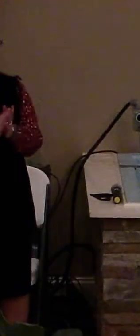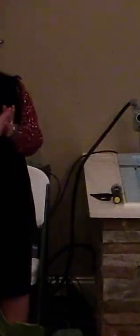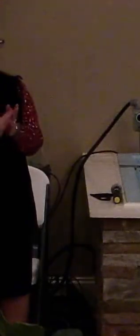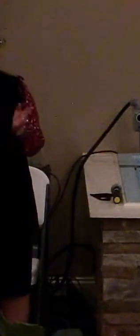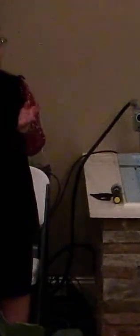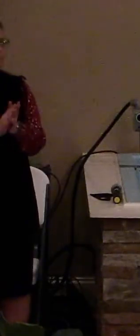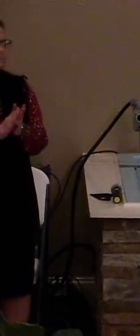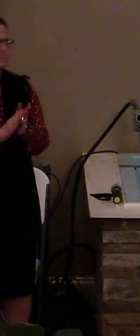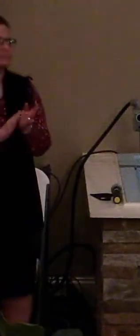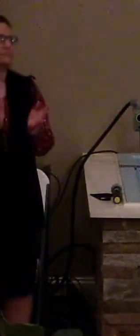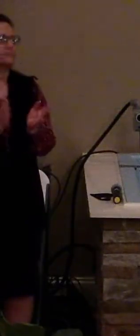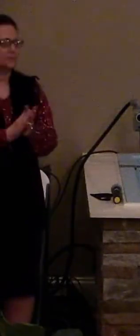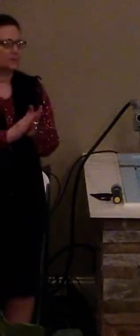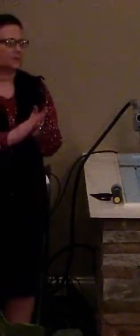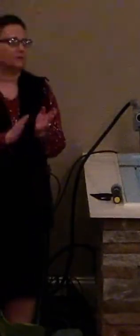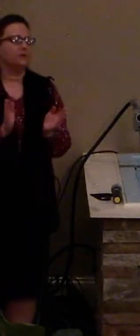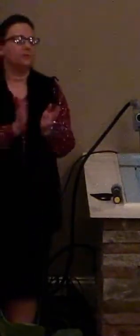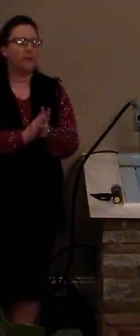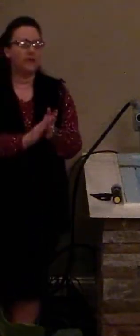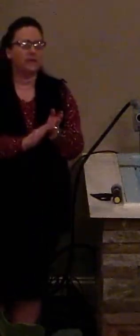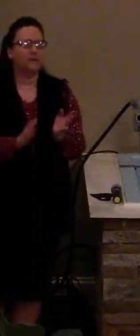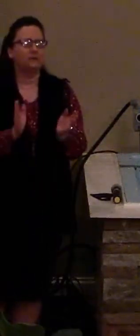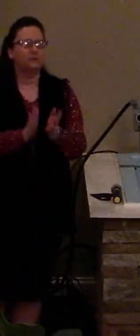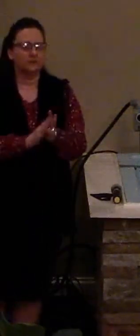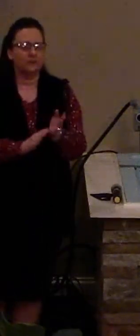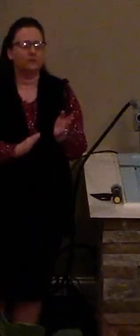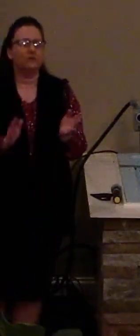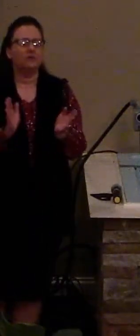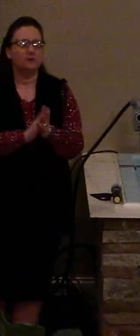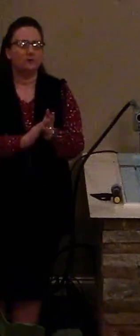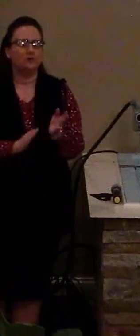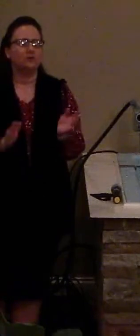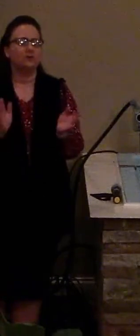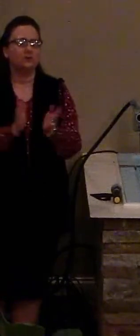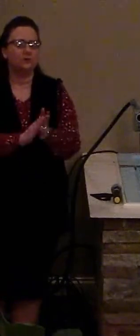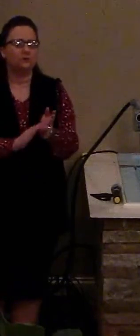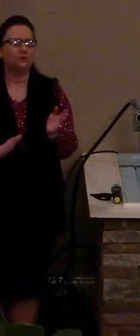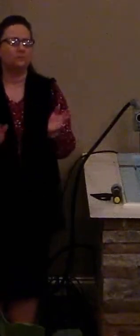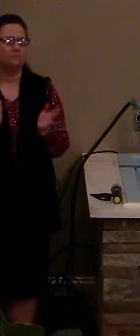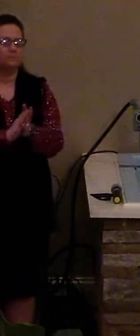Well, I started out driving for the Lord three years ago.